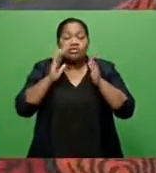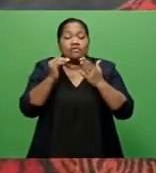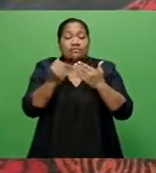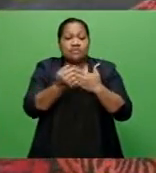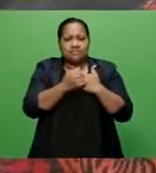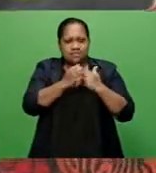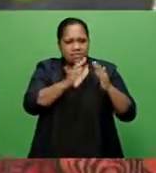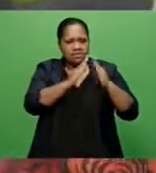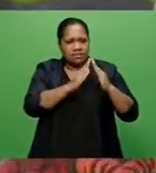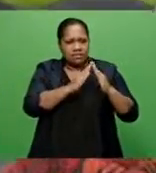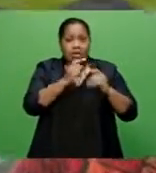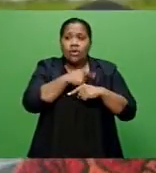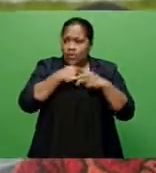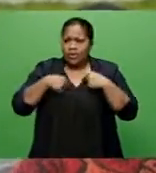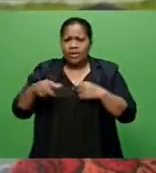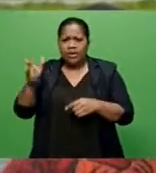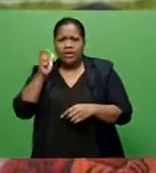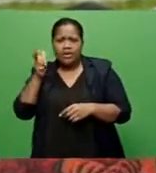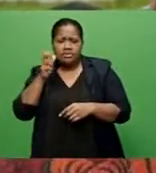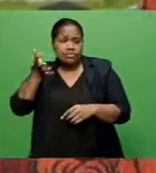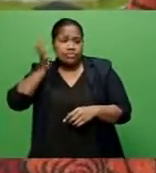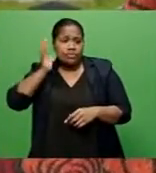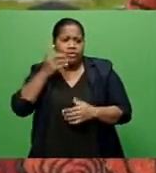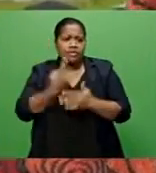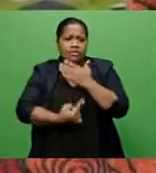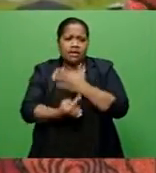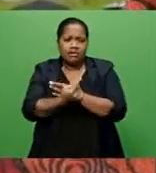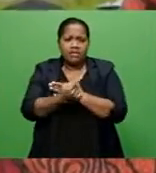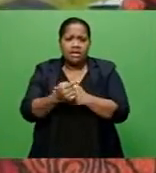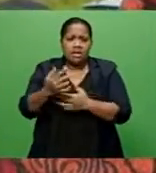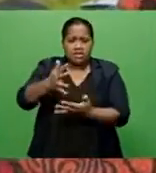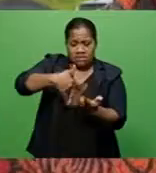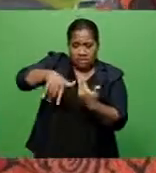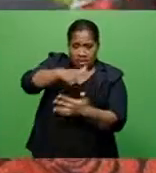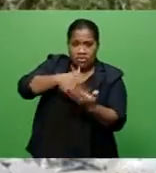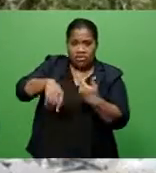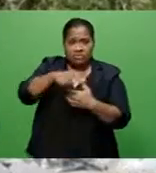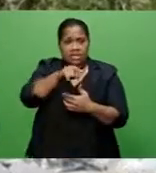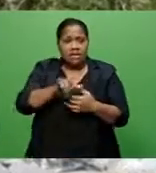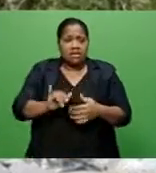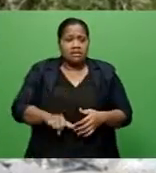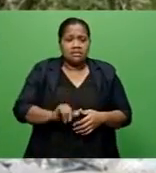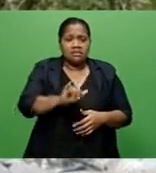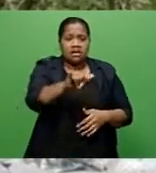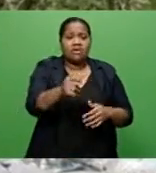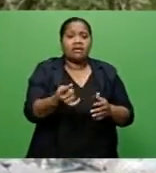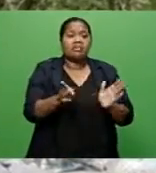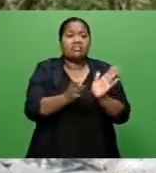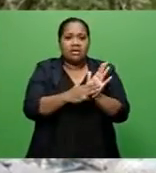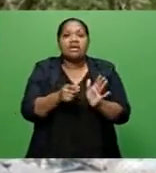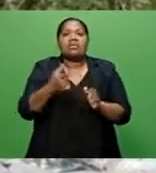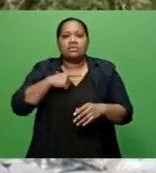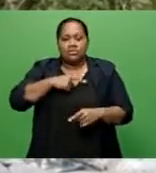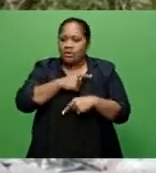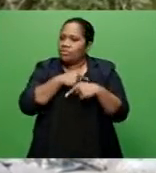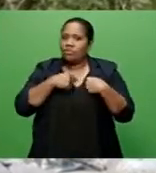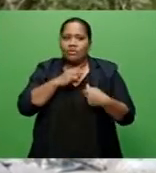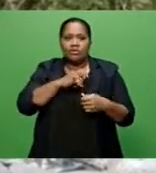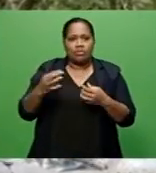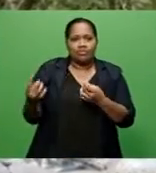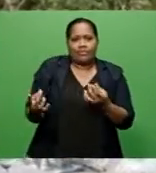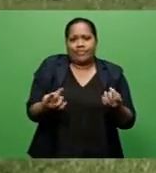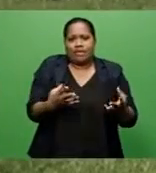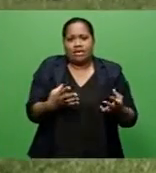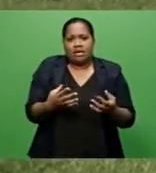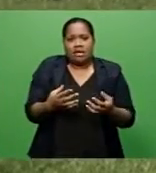We heard on the radio that the cyclone is approaching Yasawa and the Mamanudas. That's why we were not that prepared until we noticed the